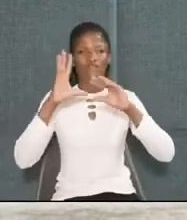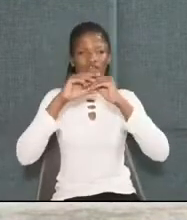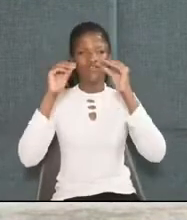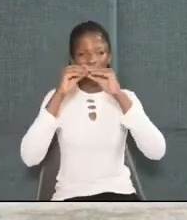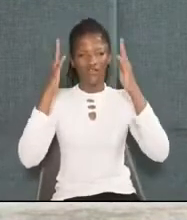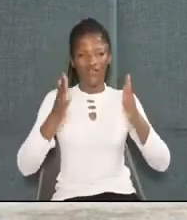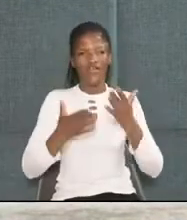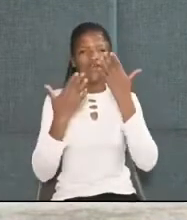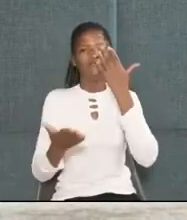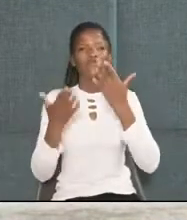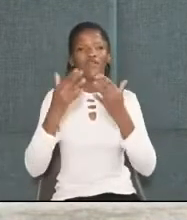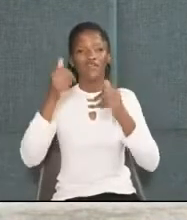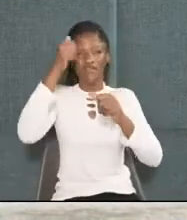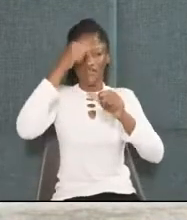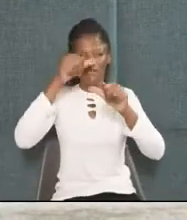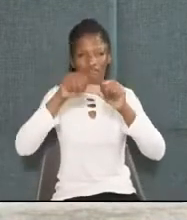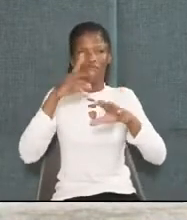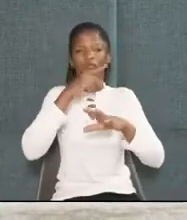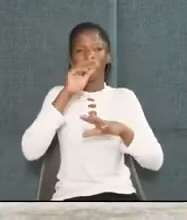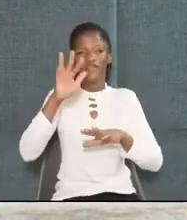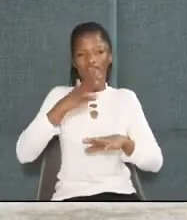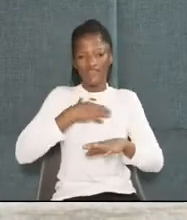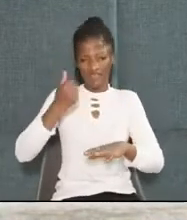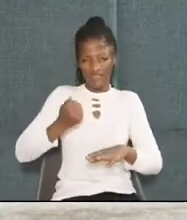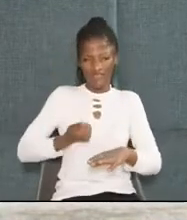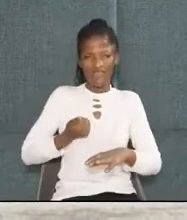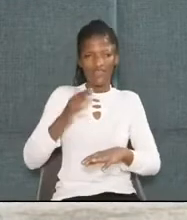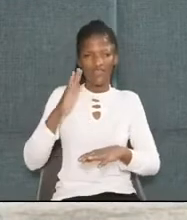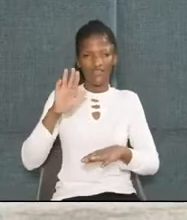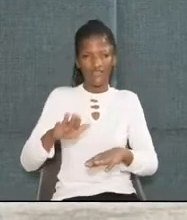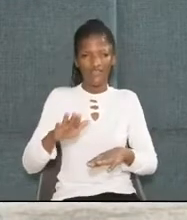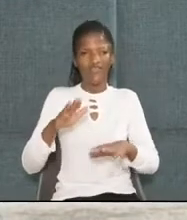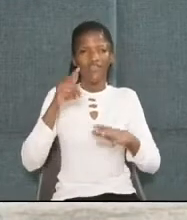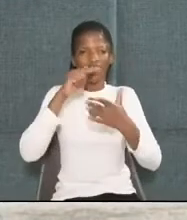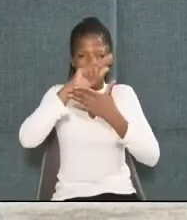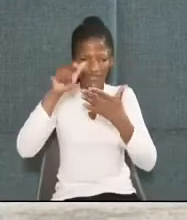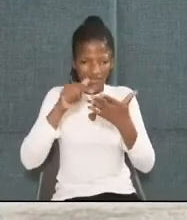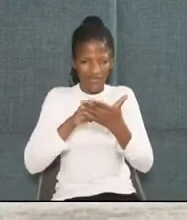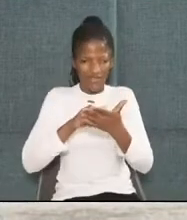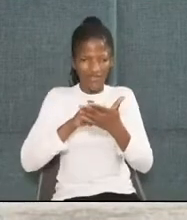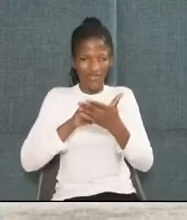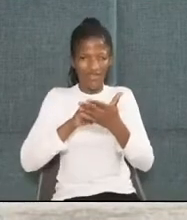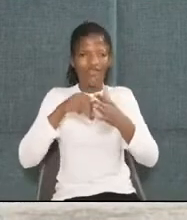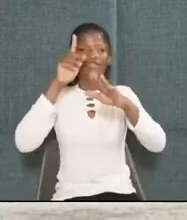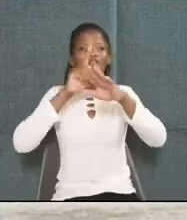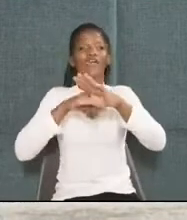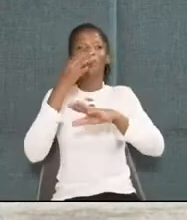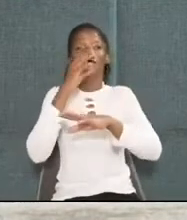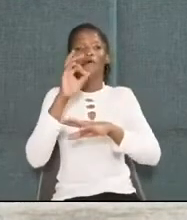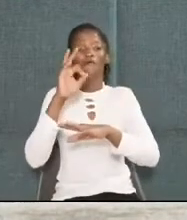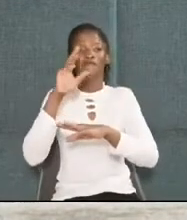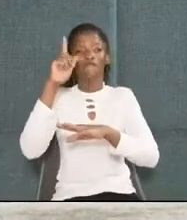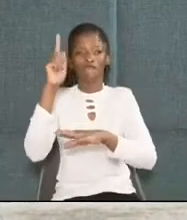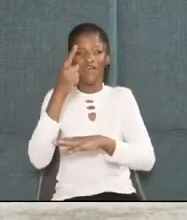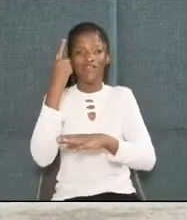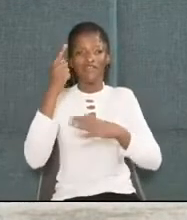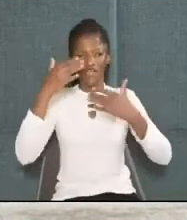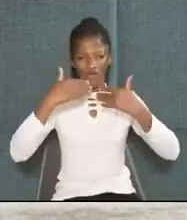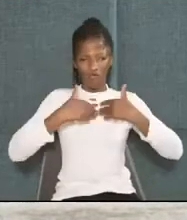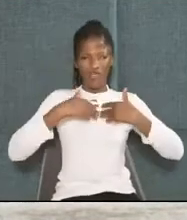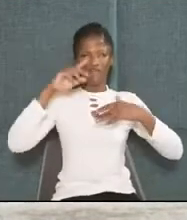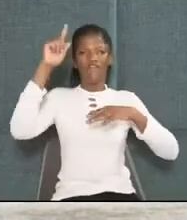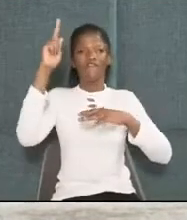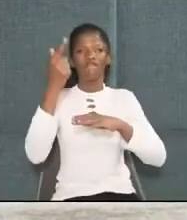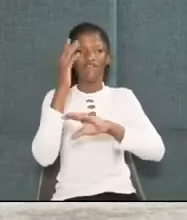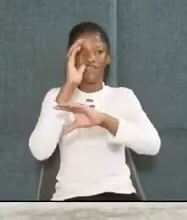May we begin by reminding you boys and girls that this, this is a period of fast. Here, children, we have the first